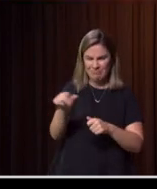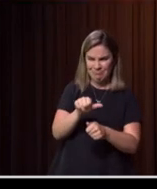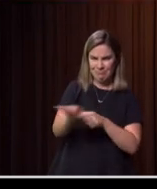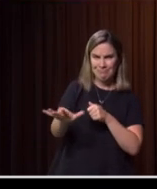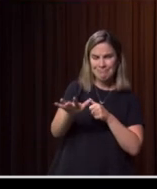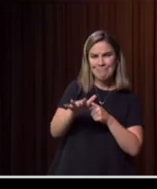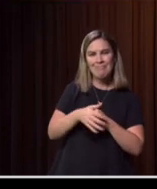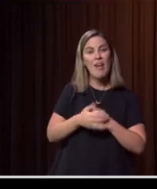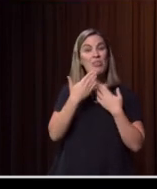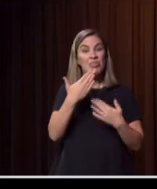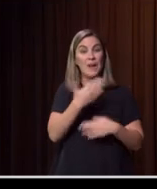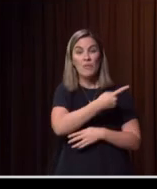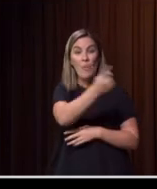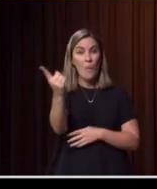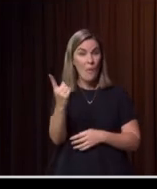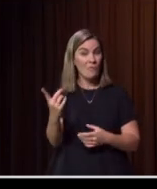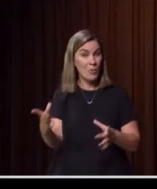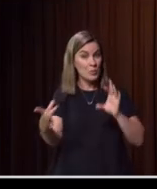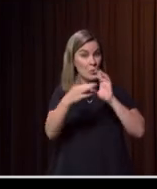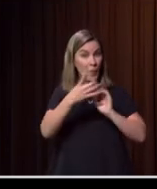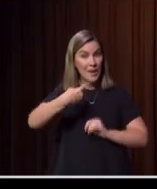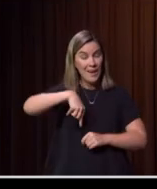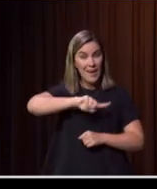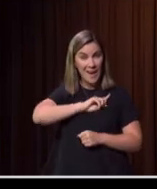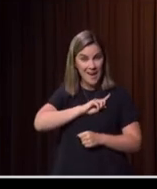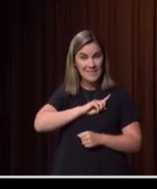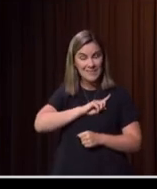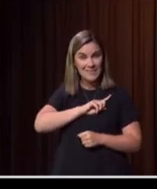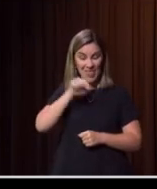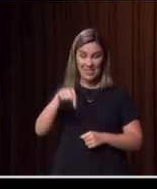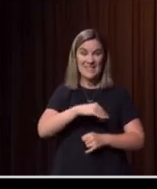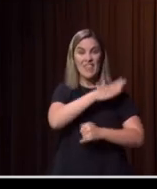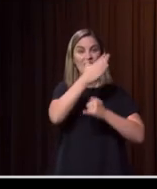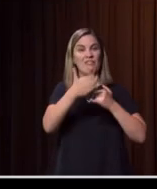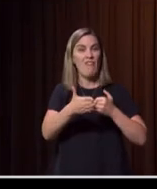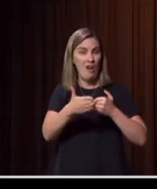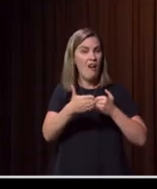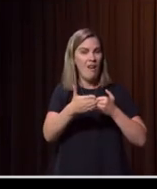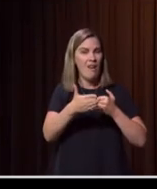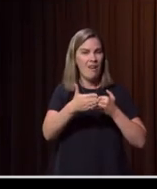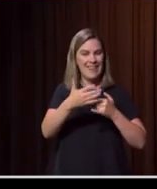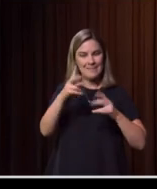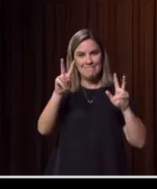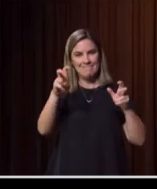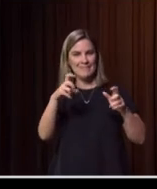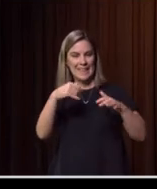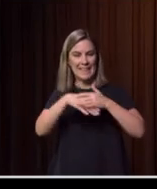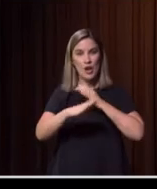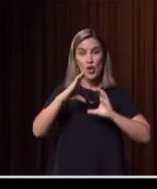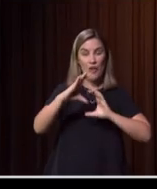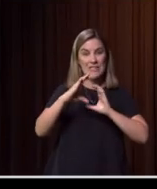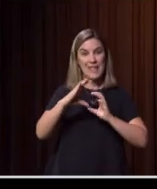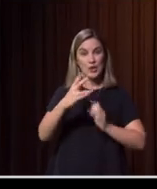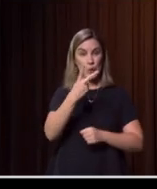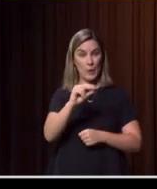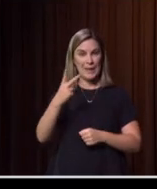who has joined us. And this is the final episode of In Conversation 2020. It's